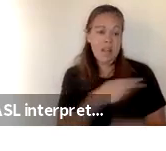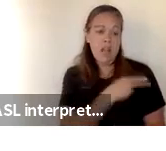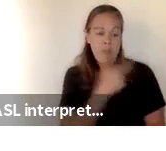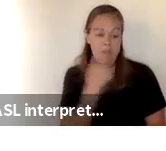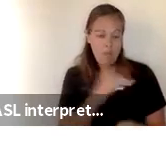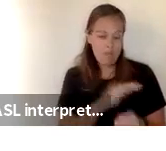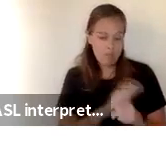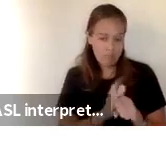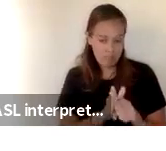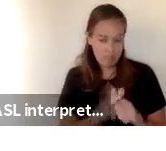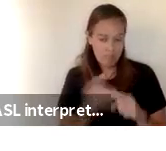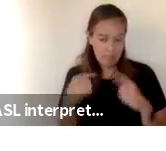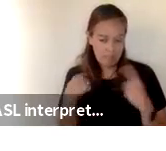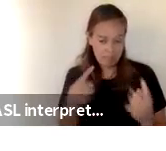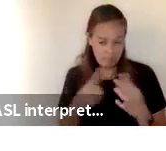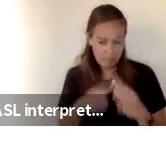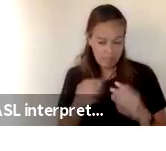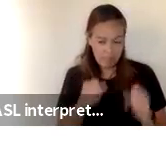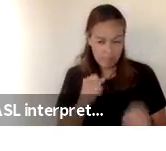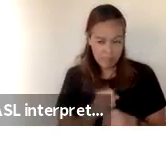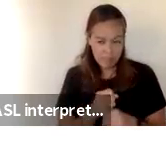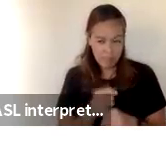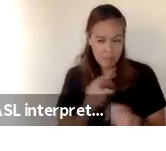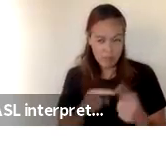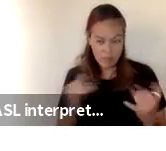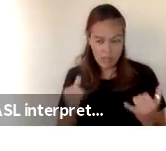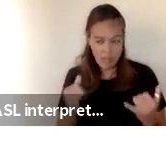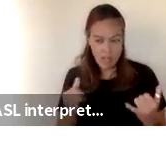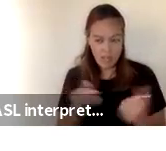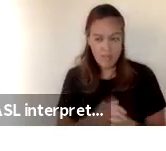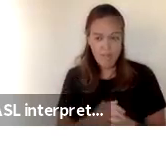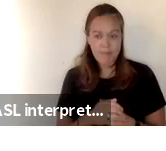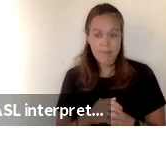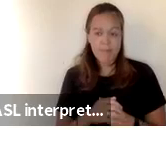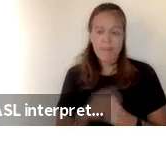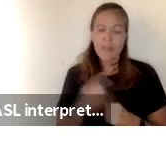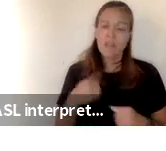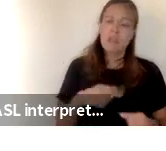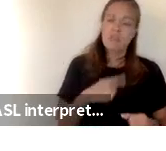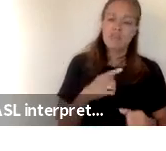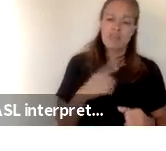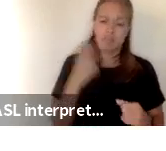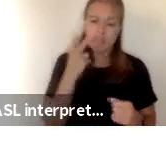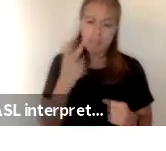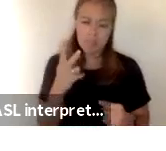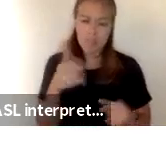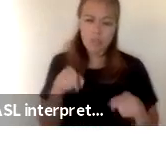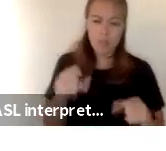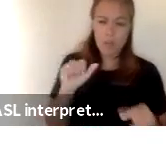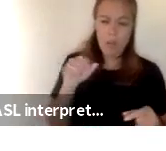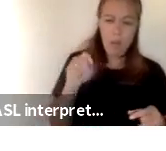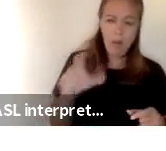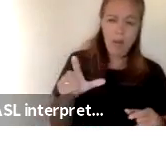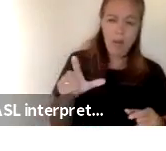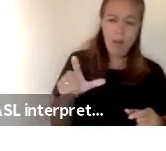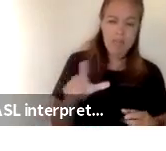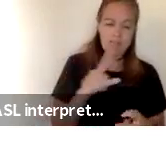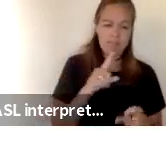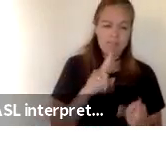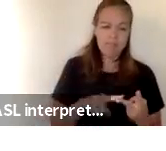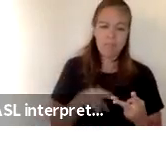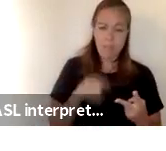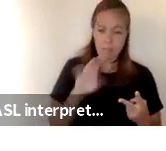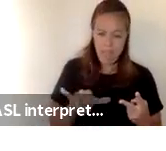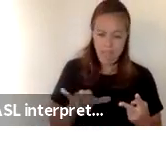19 since the start of the year to present you can see that during april and may